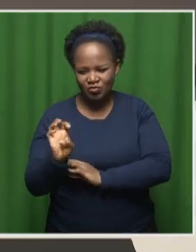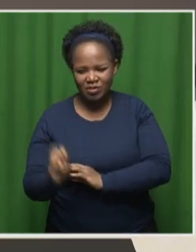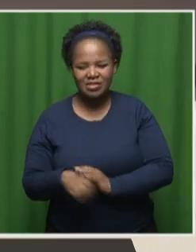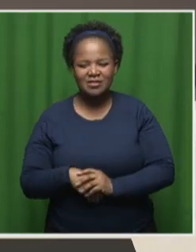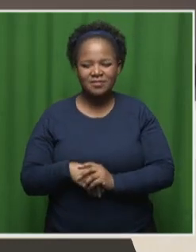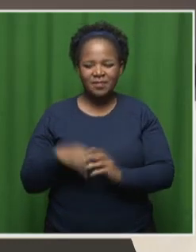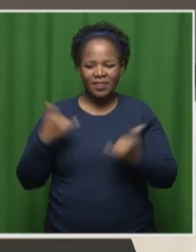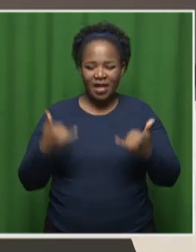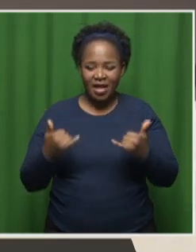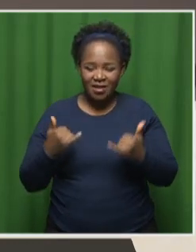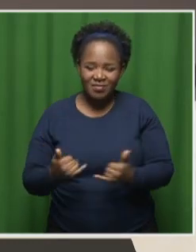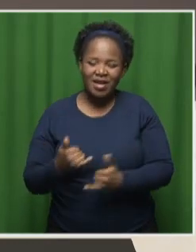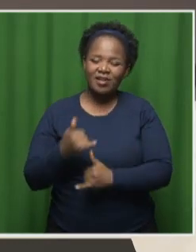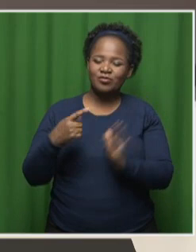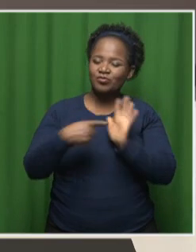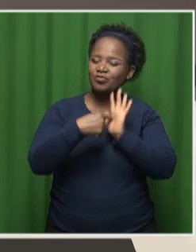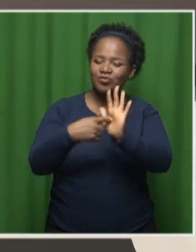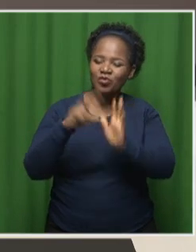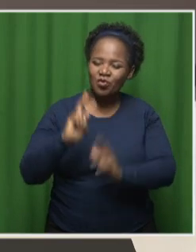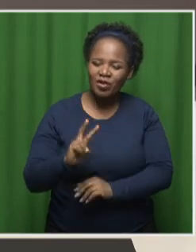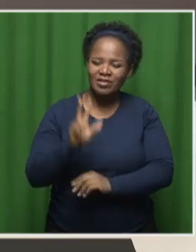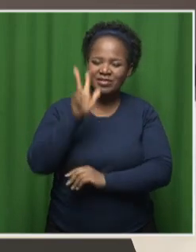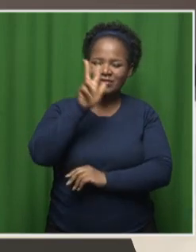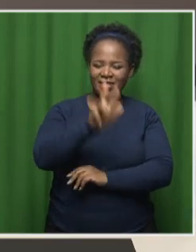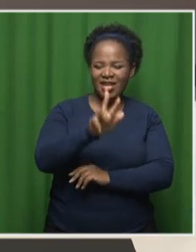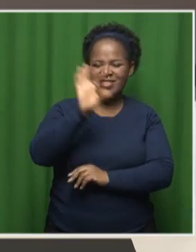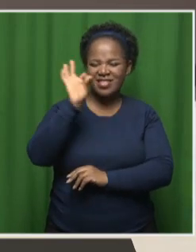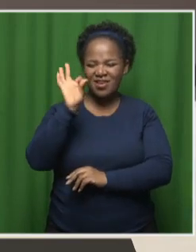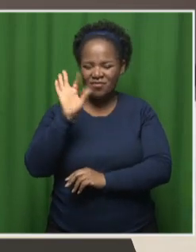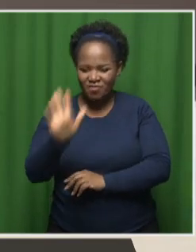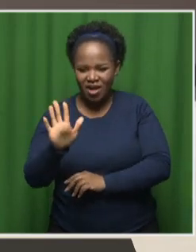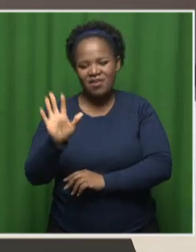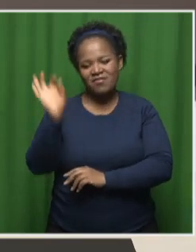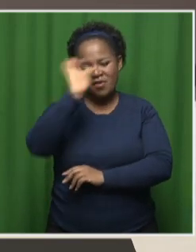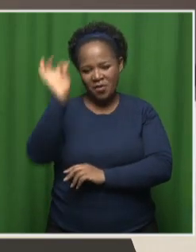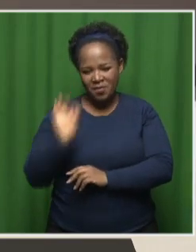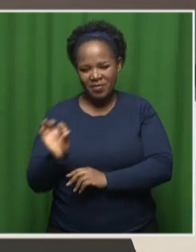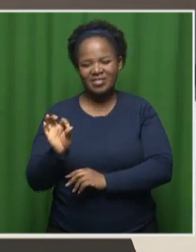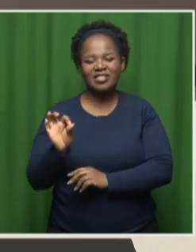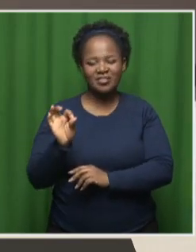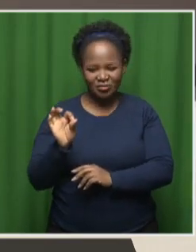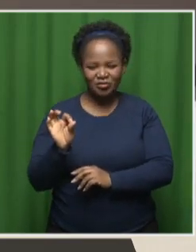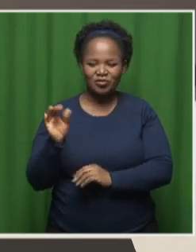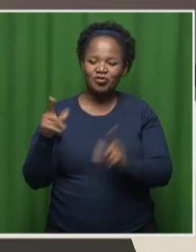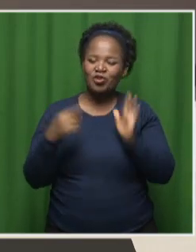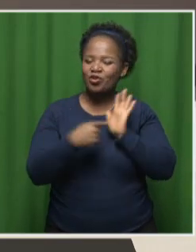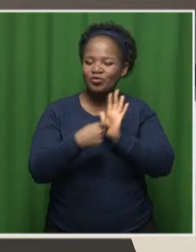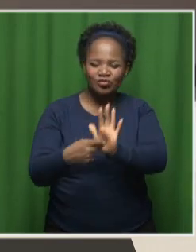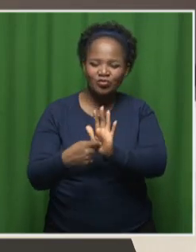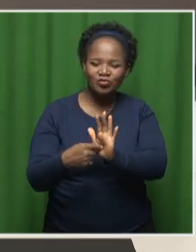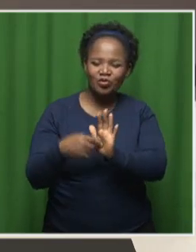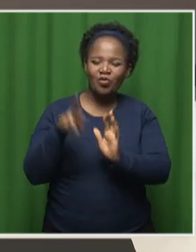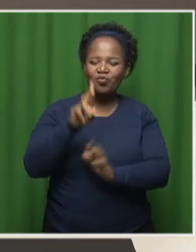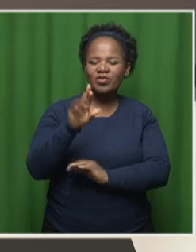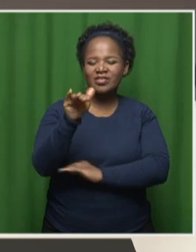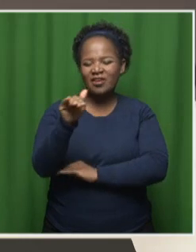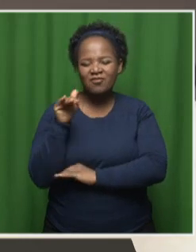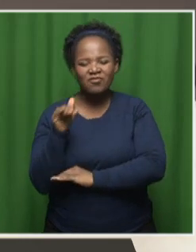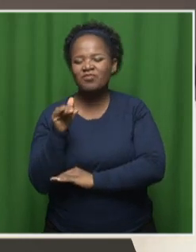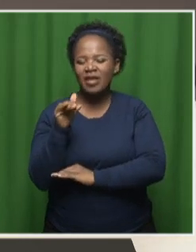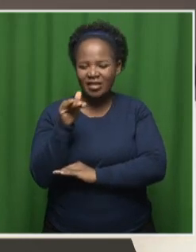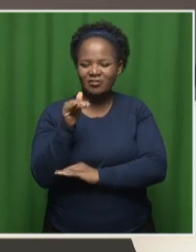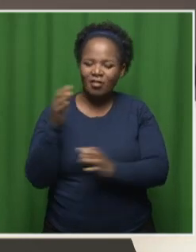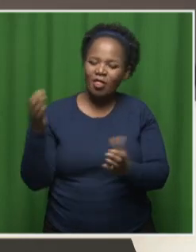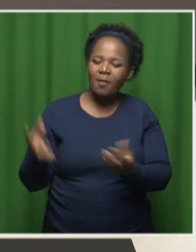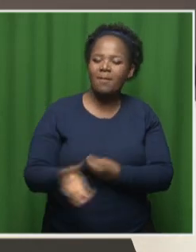I'd say that there is a 95% chance that the Reserve Bank will hold. Yeah. But remember that the